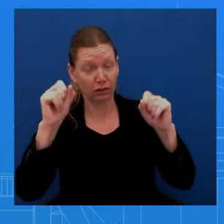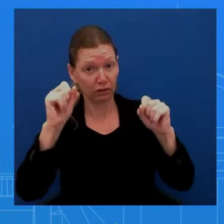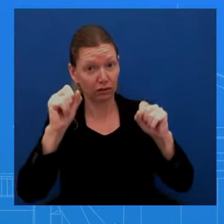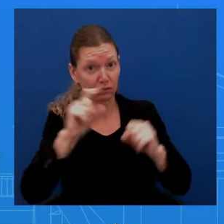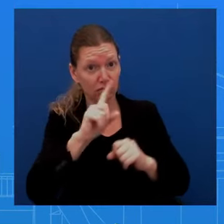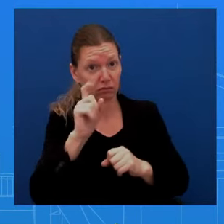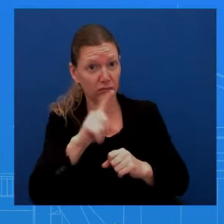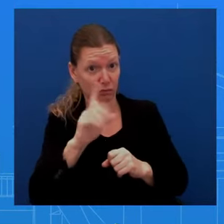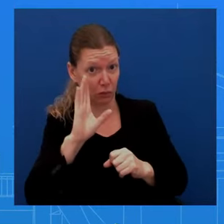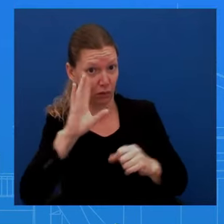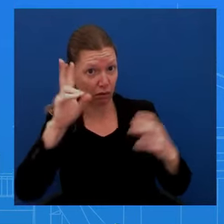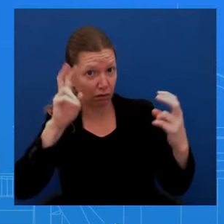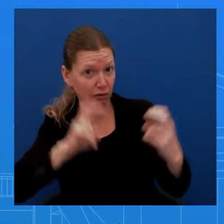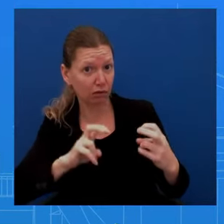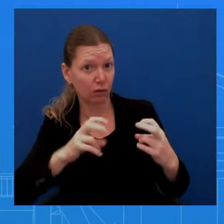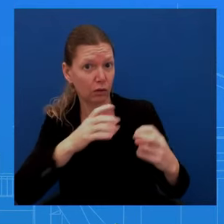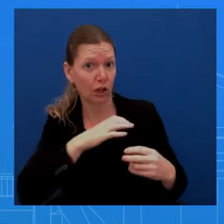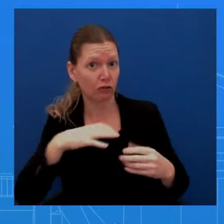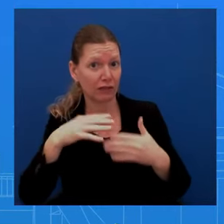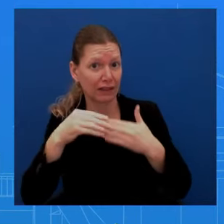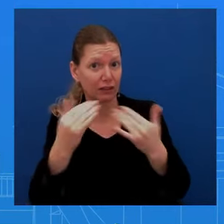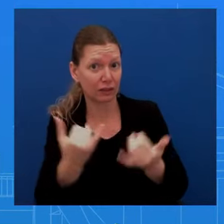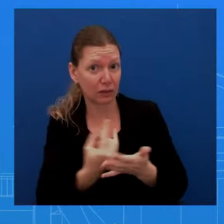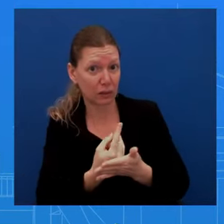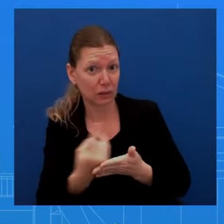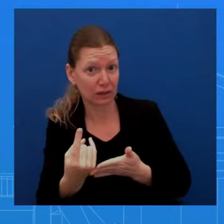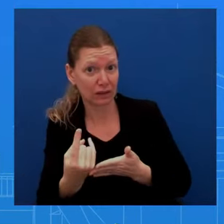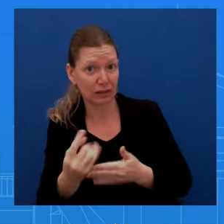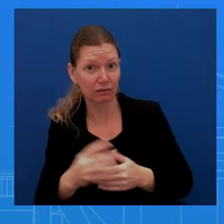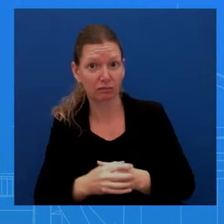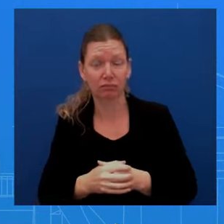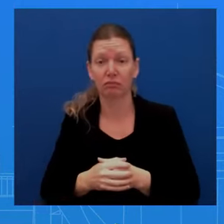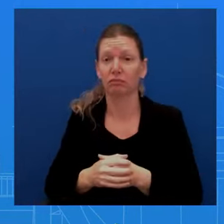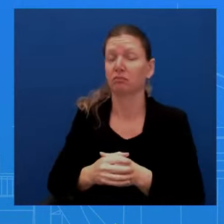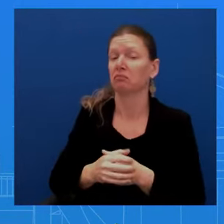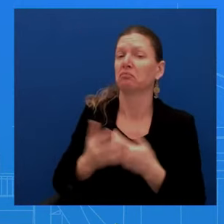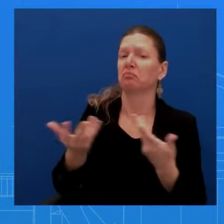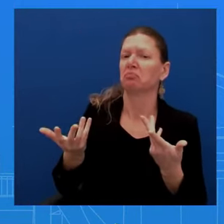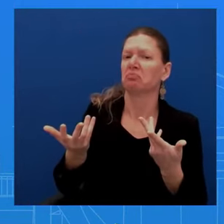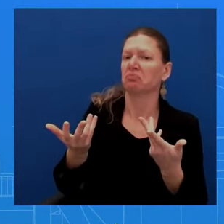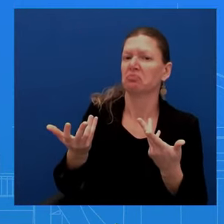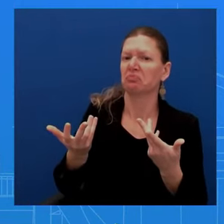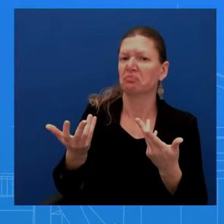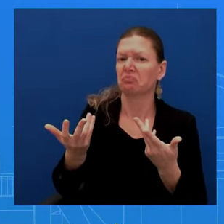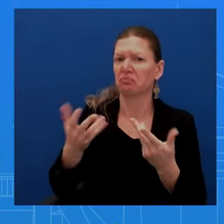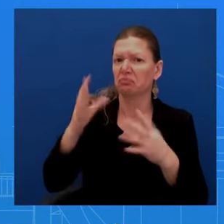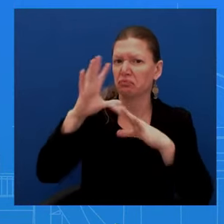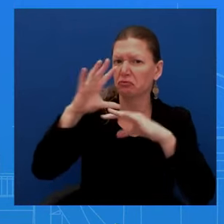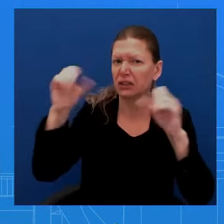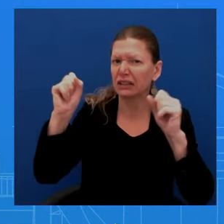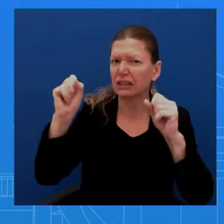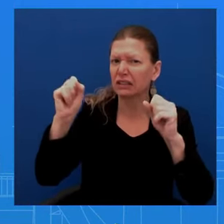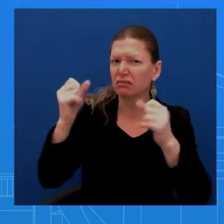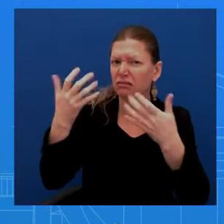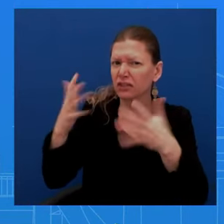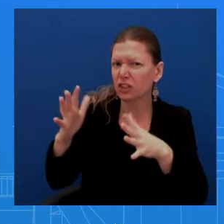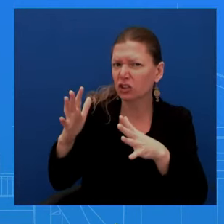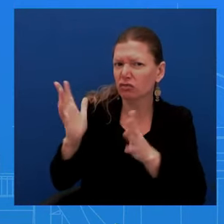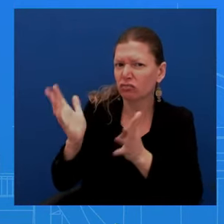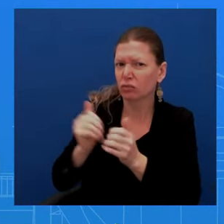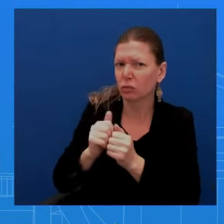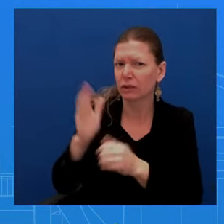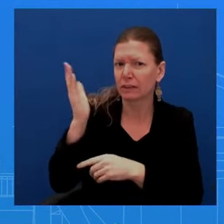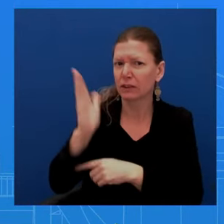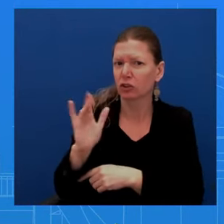preview. As you know, the president spoke to Speaker Johnson yesterday on the phone. Uh, so, uh, because he thought it was important, uh, to have that conversation right